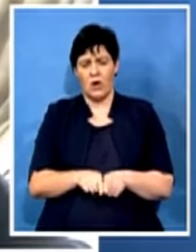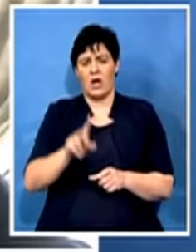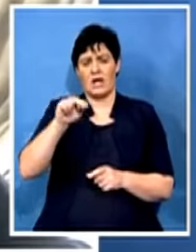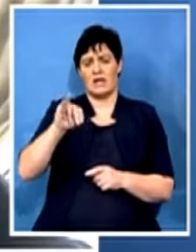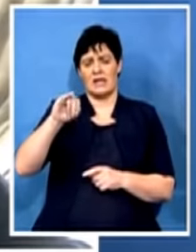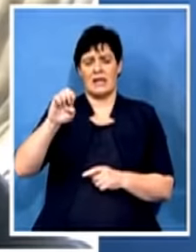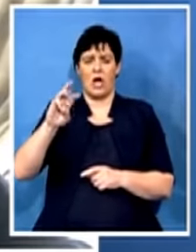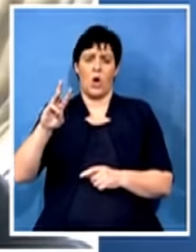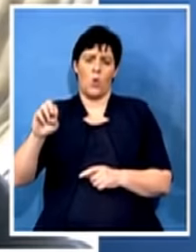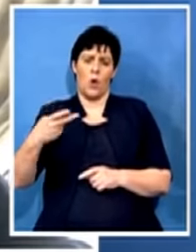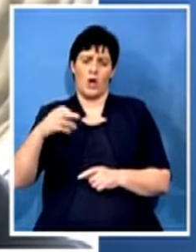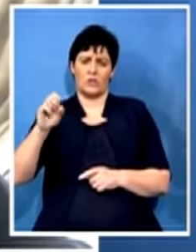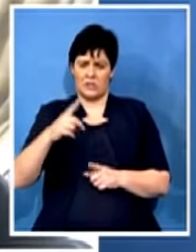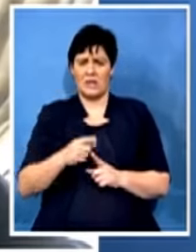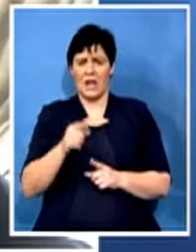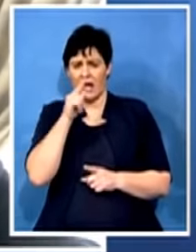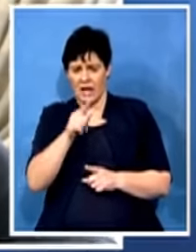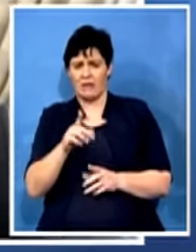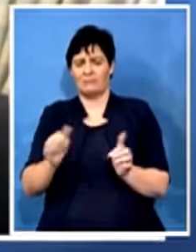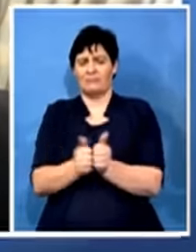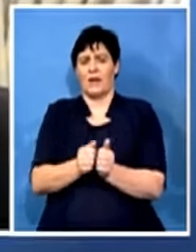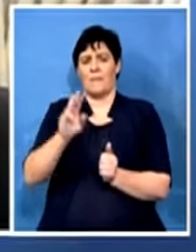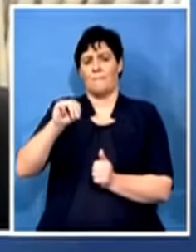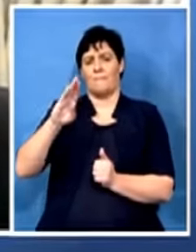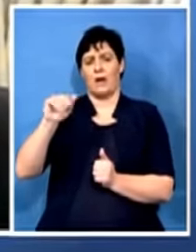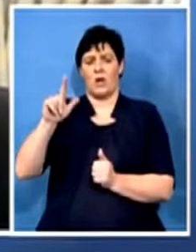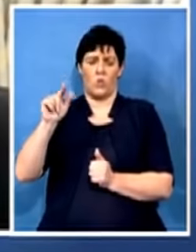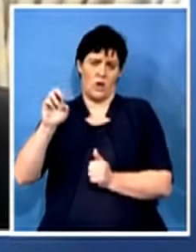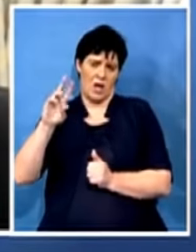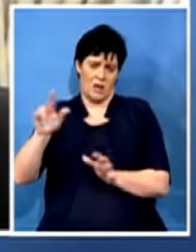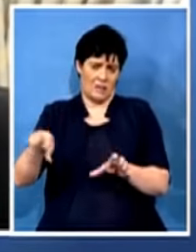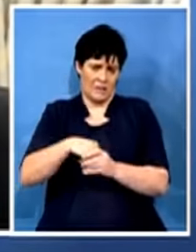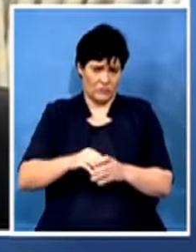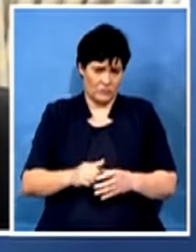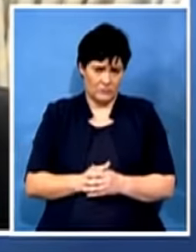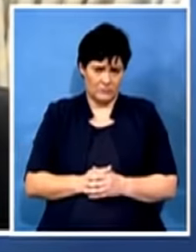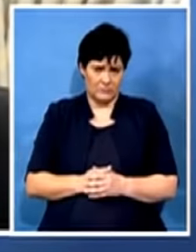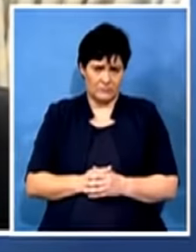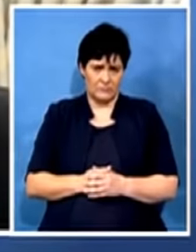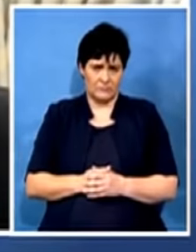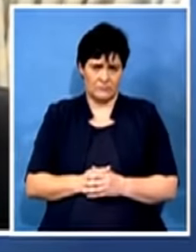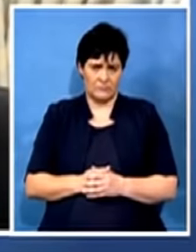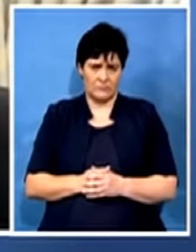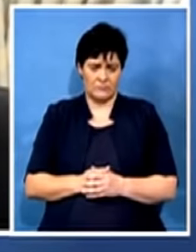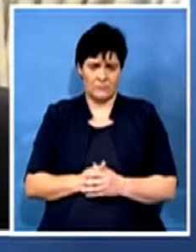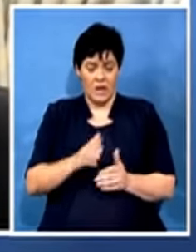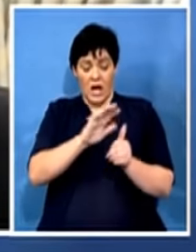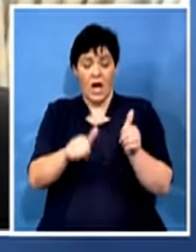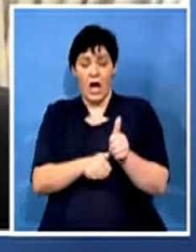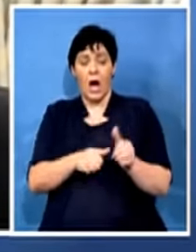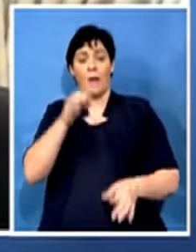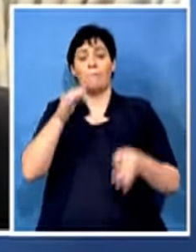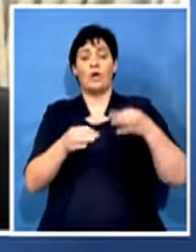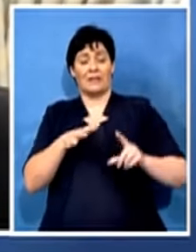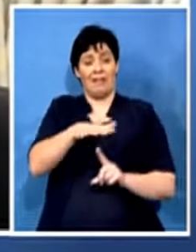Mbalula. So on that note, I guess the big question is, under this current political climate, who do you expect to